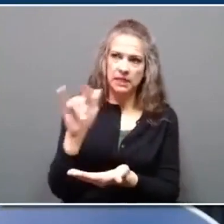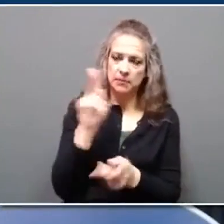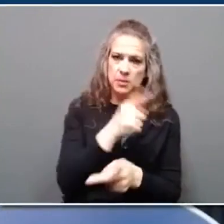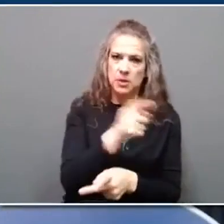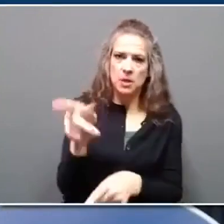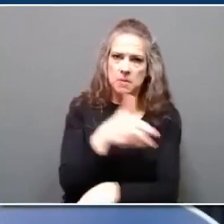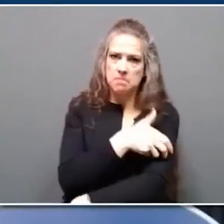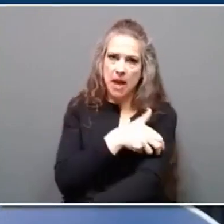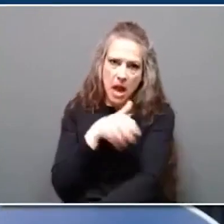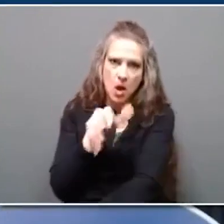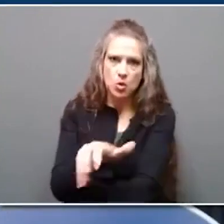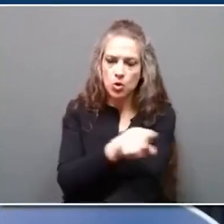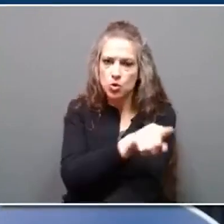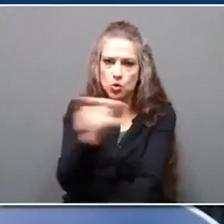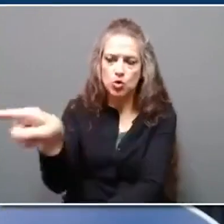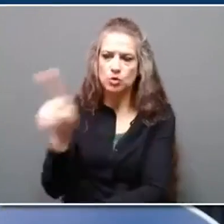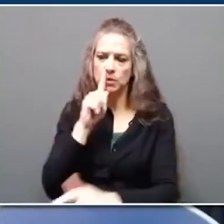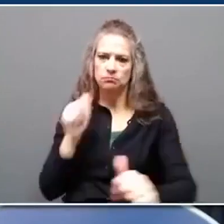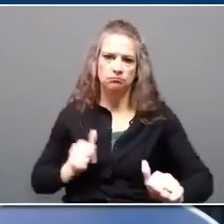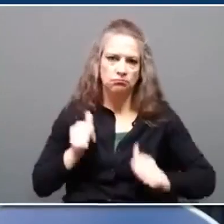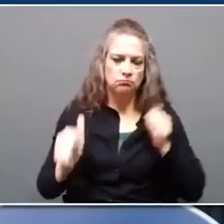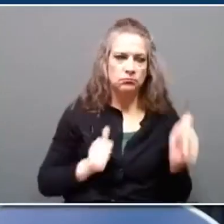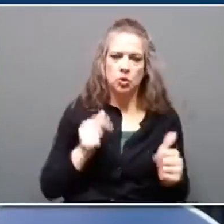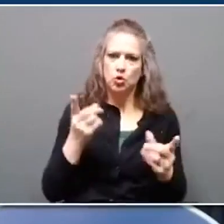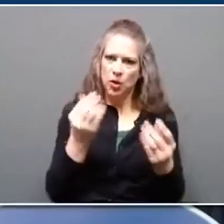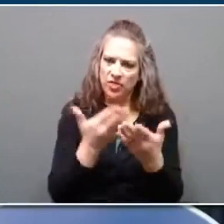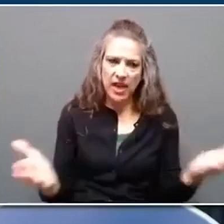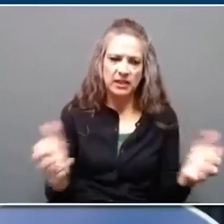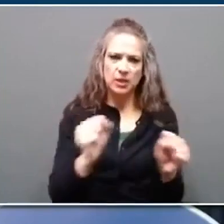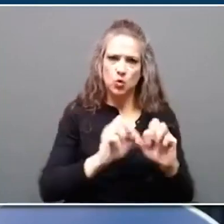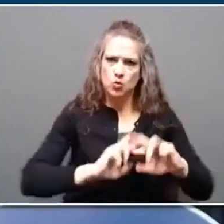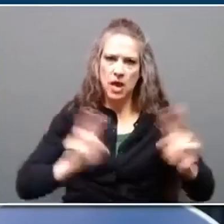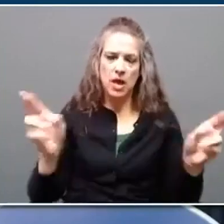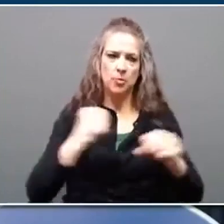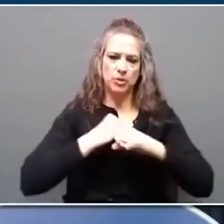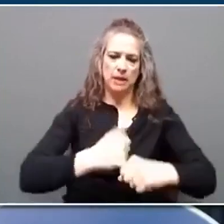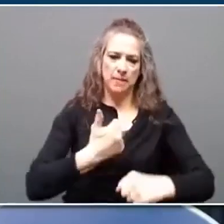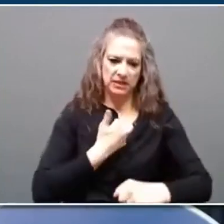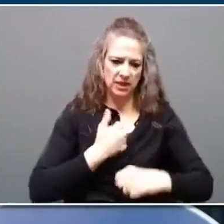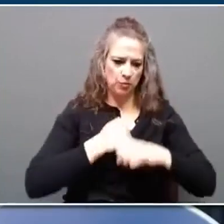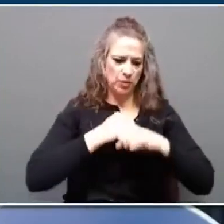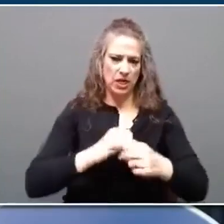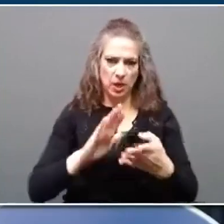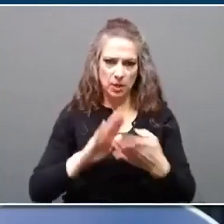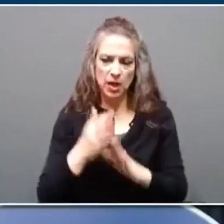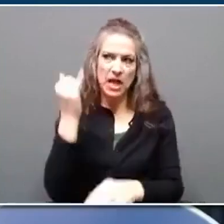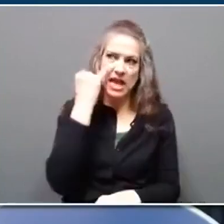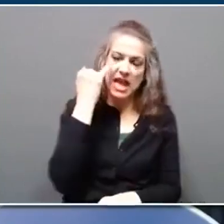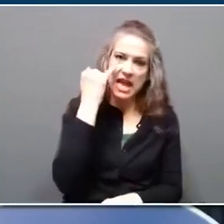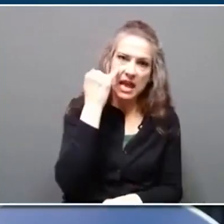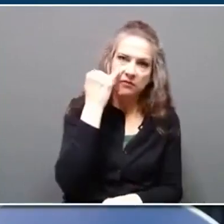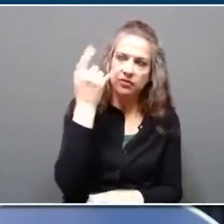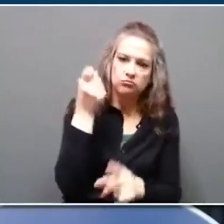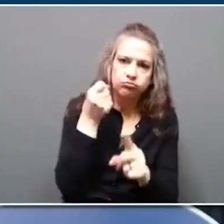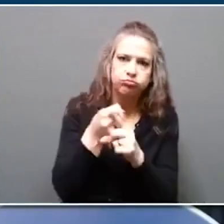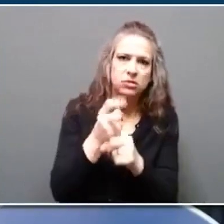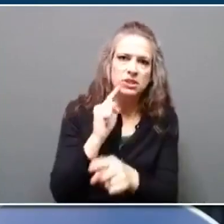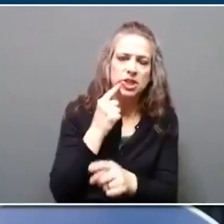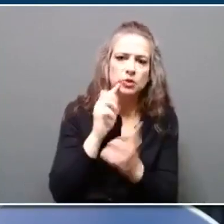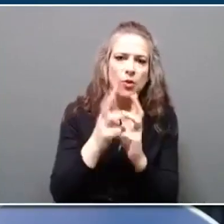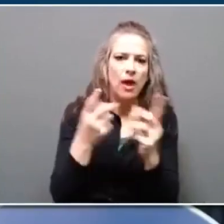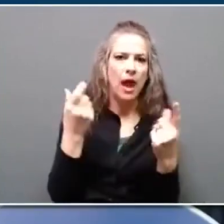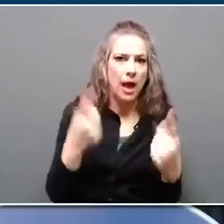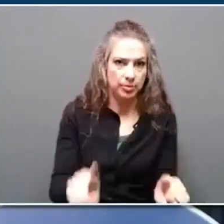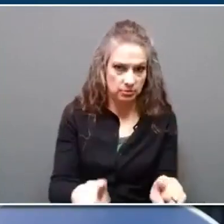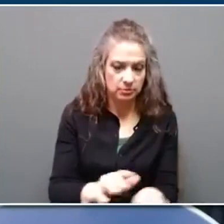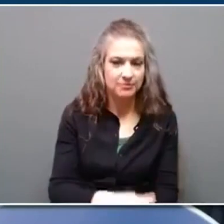proactive measures to protect themselves, their families, and their communities from the potential impacts of severe weather. I want to thank our